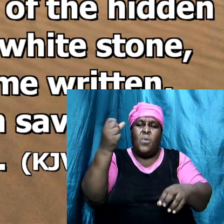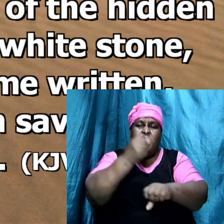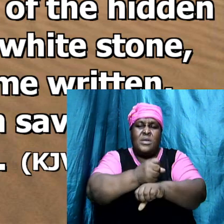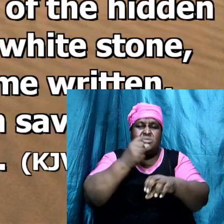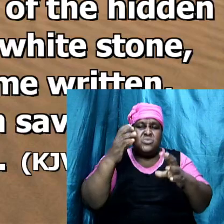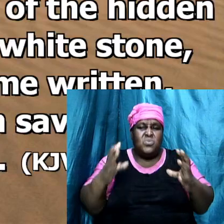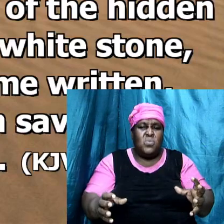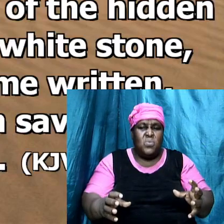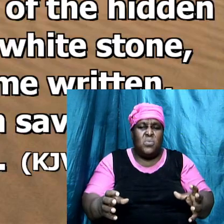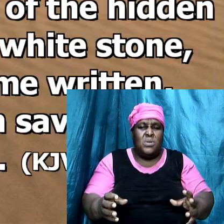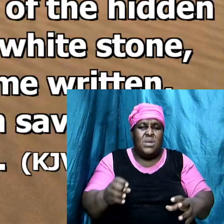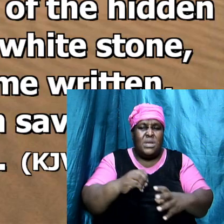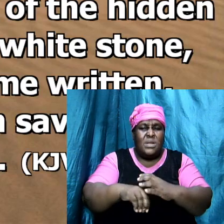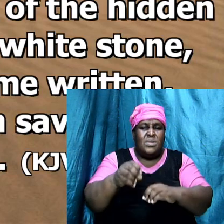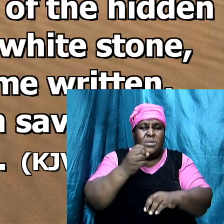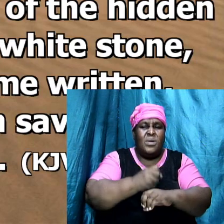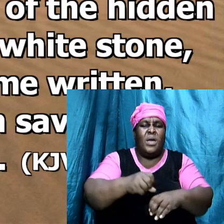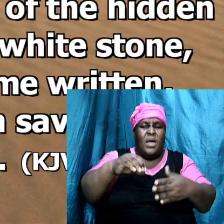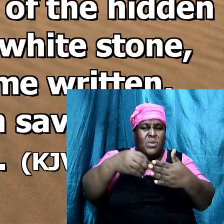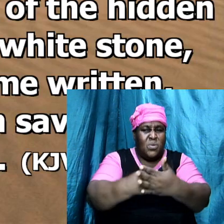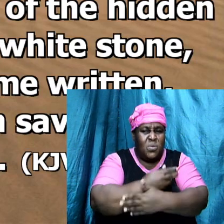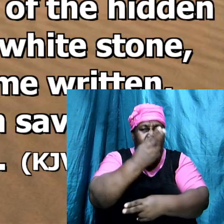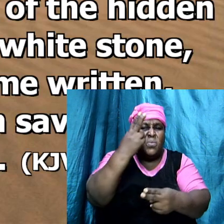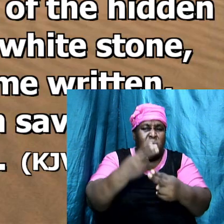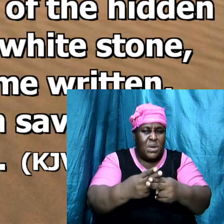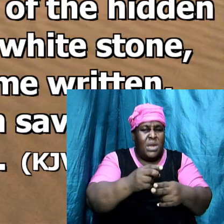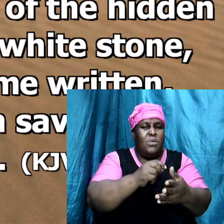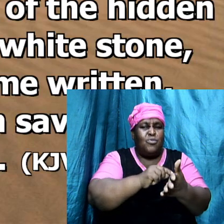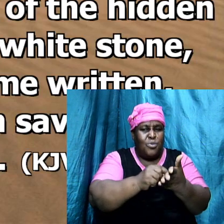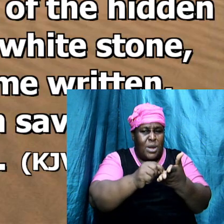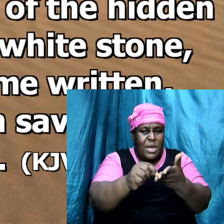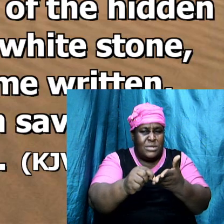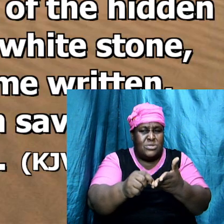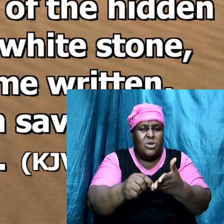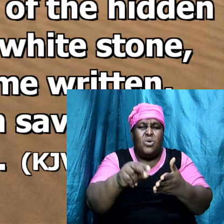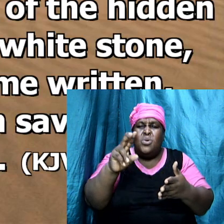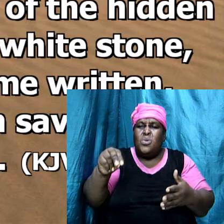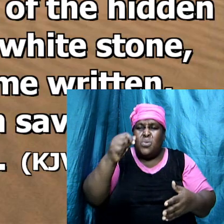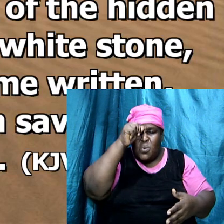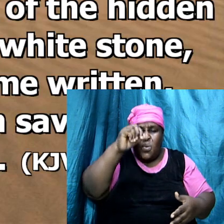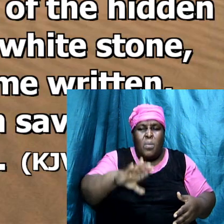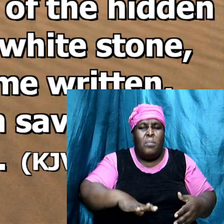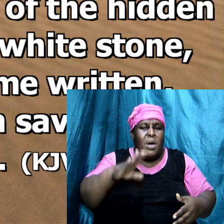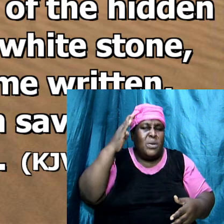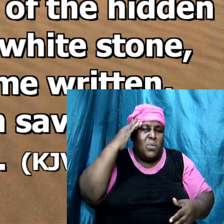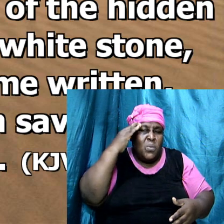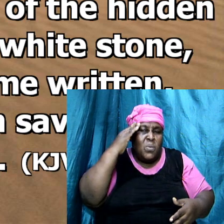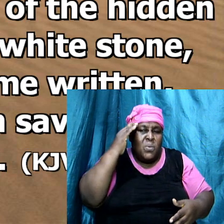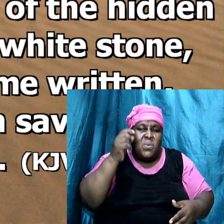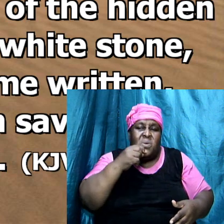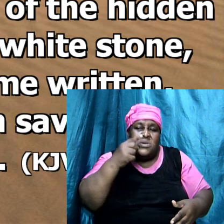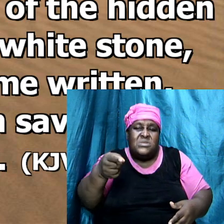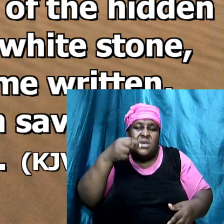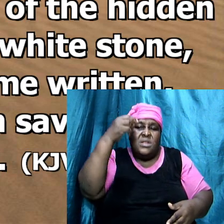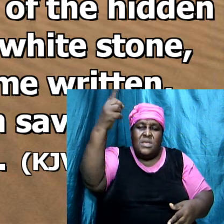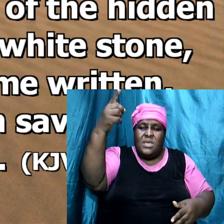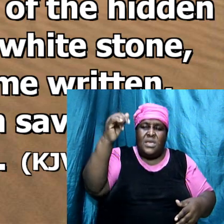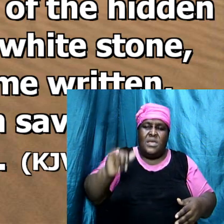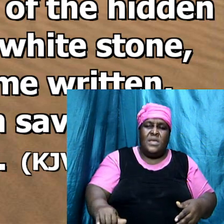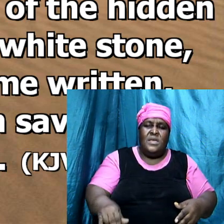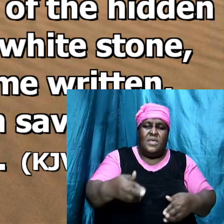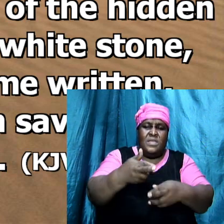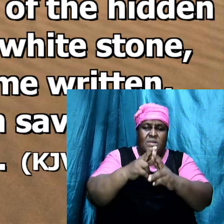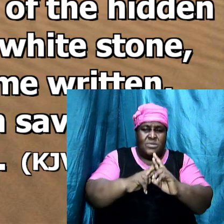the stone a new name written, which no man knoweth, saving he that